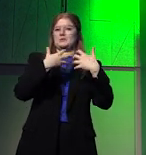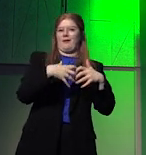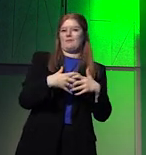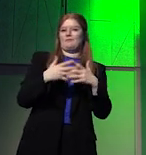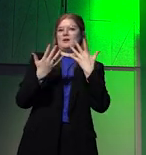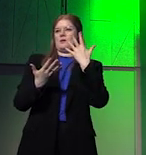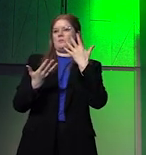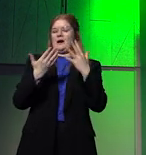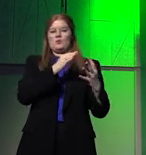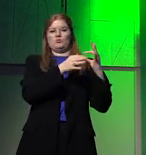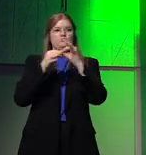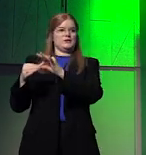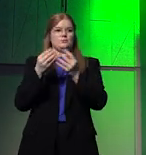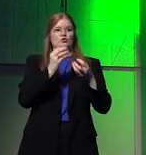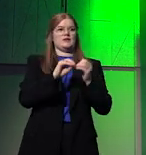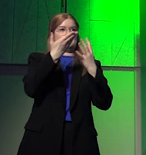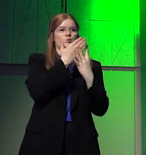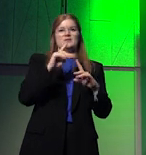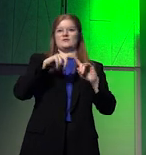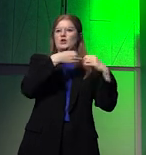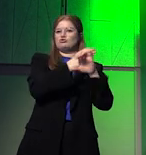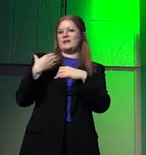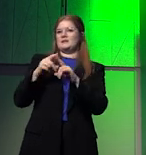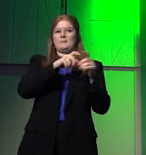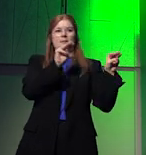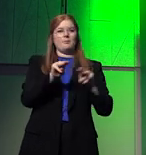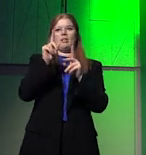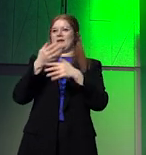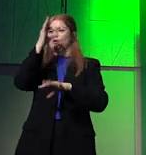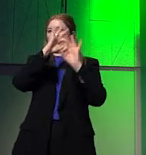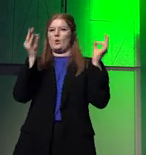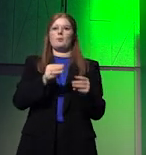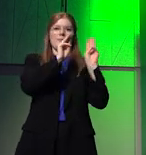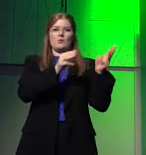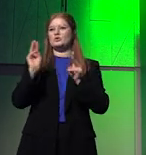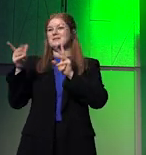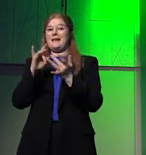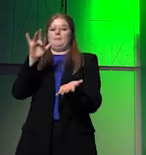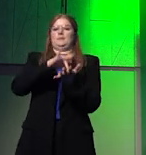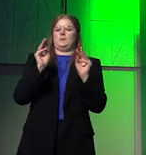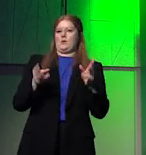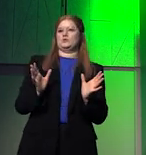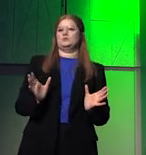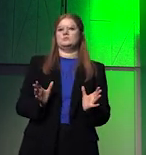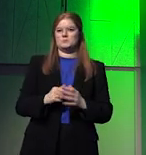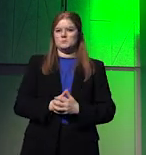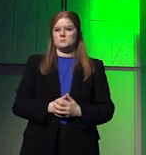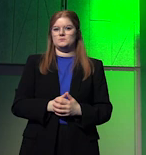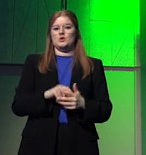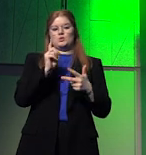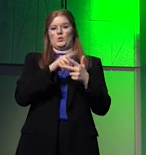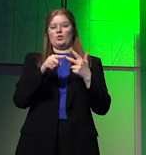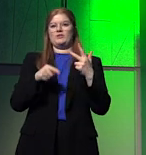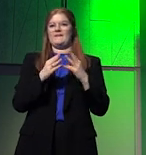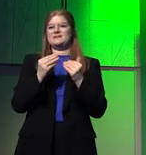relationships it creates between states and citizens and between global powers as well as middle powers. These